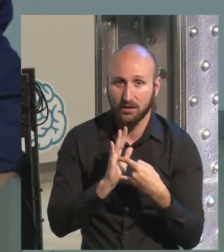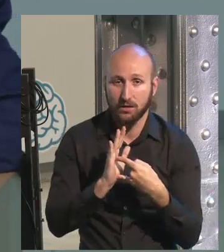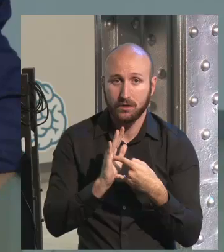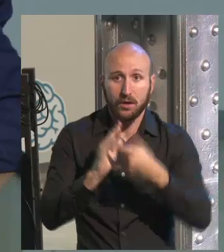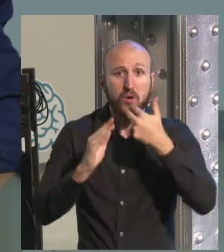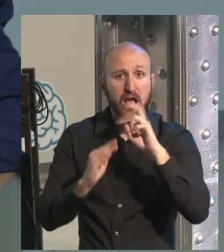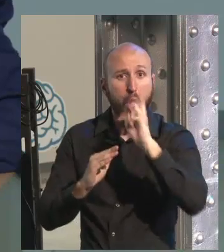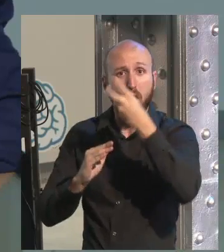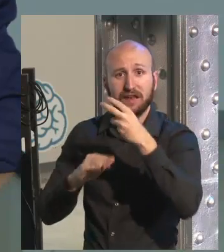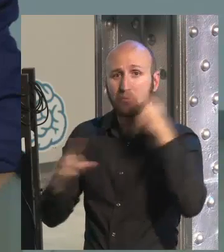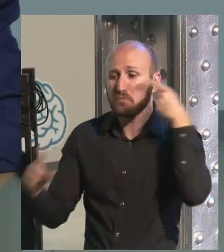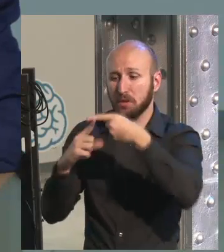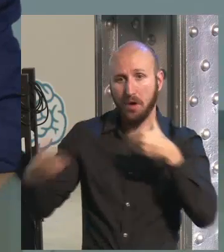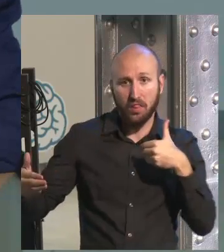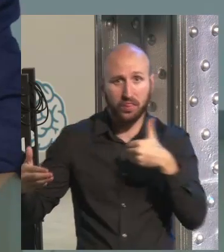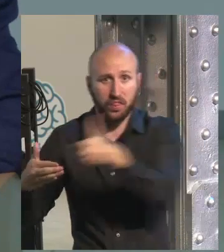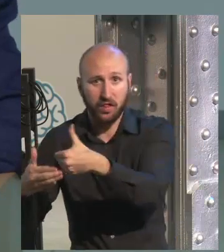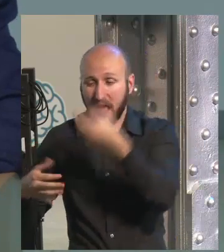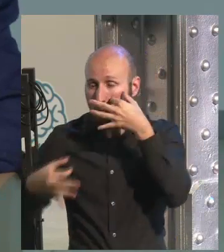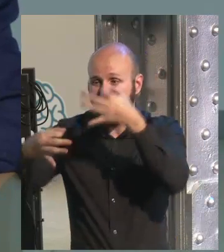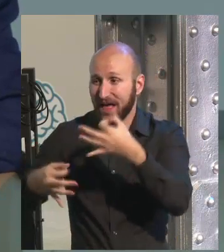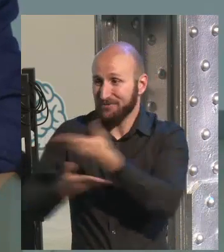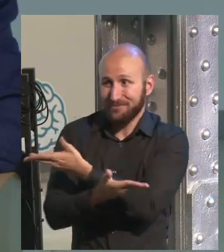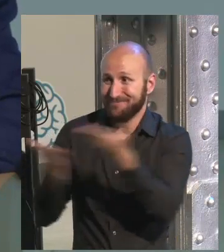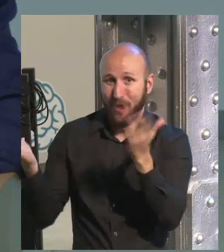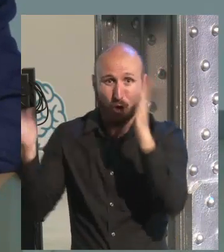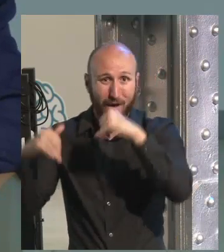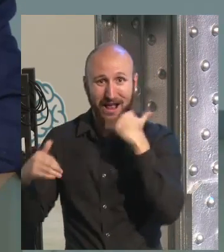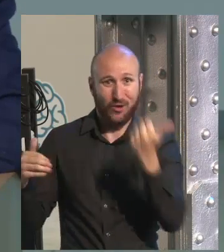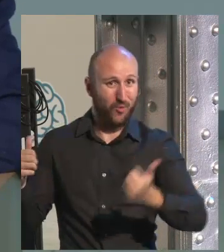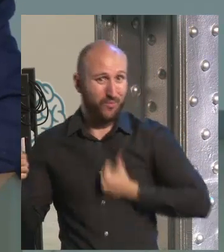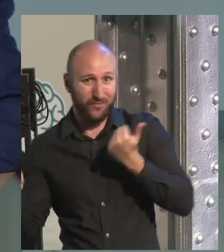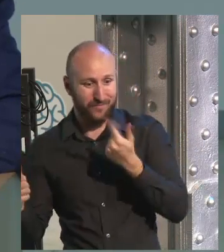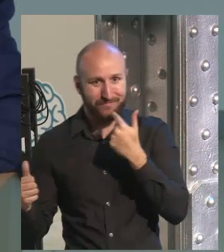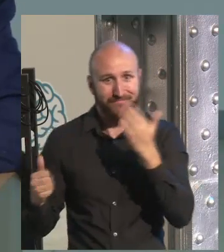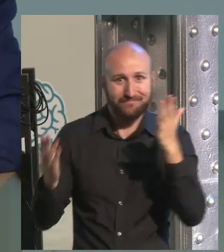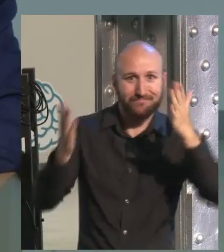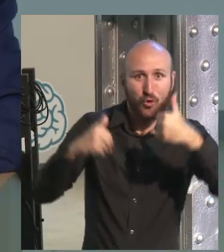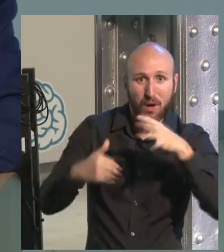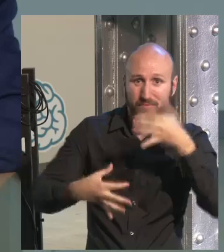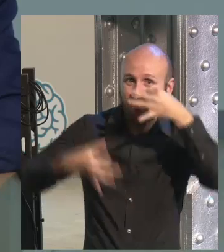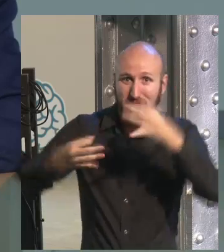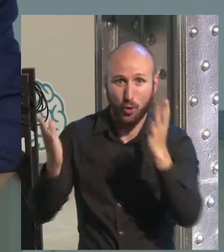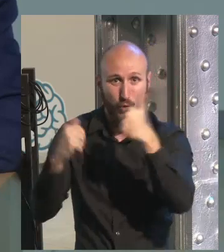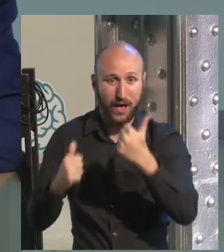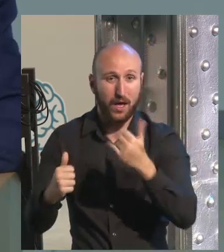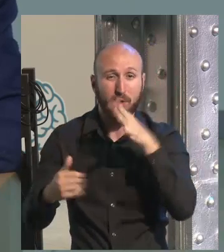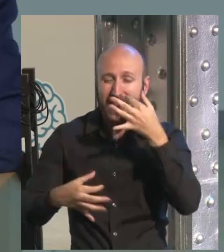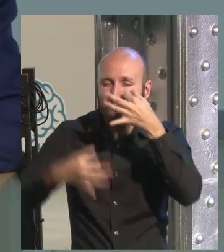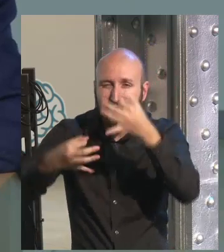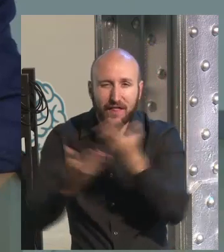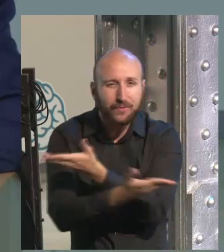that is the only one to better approach this